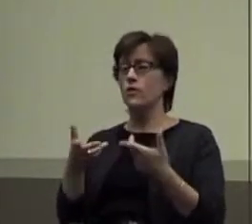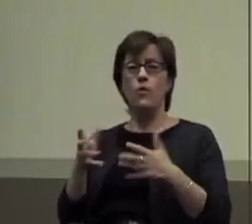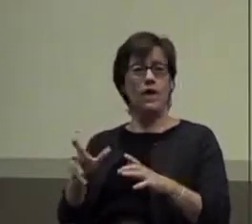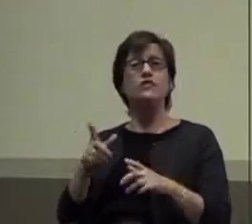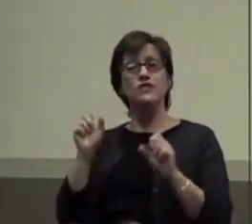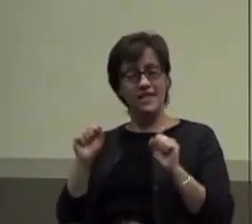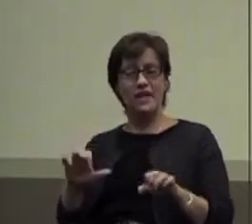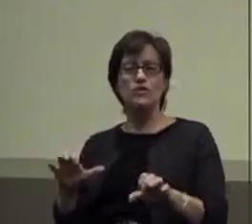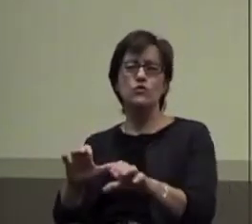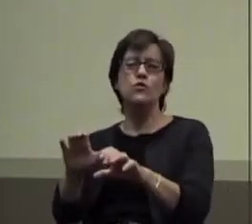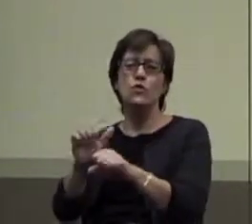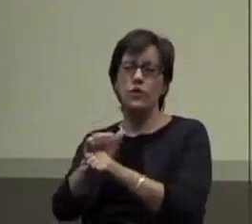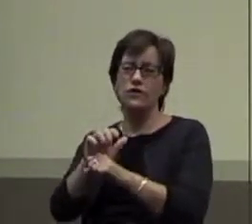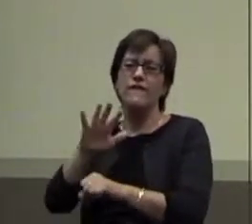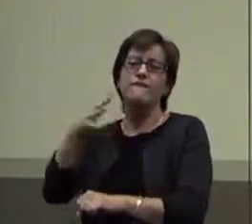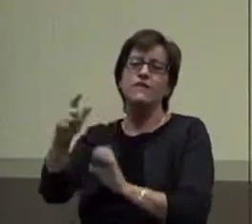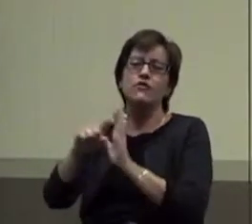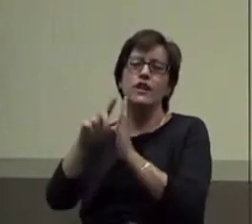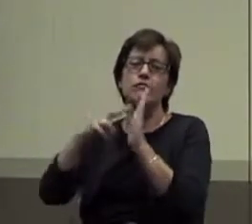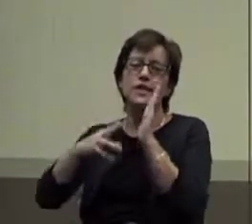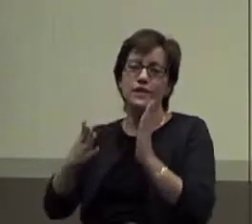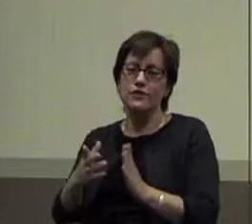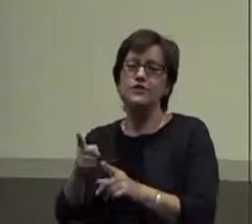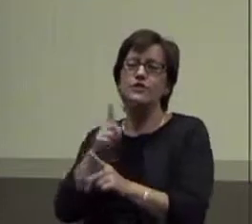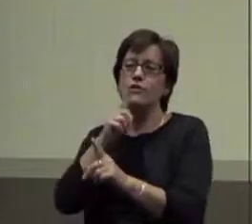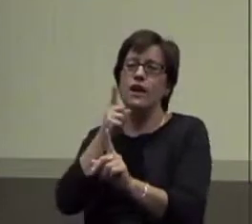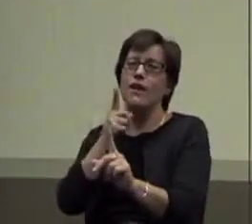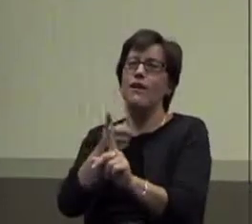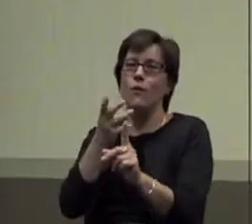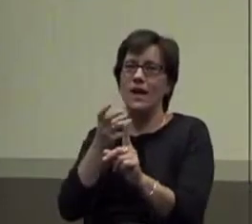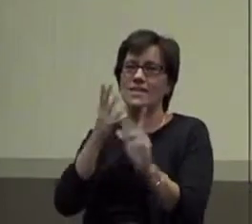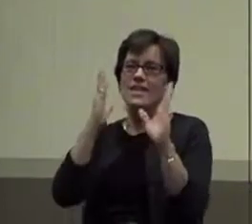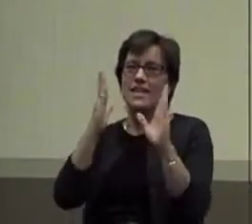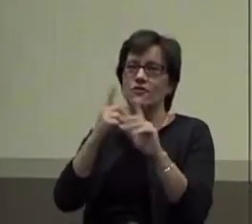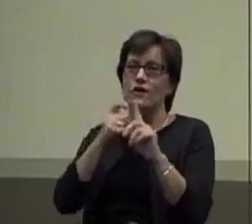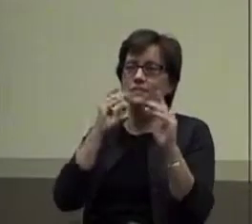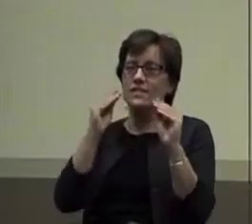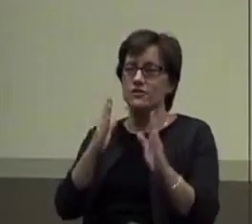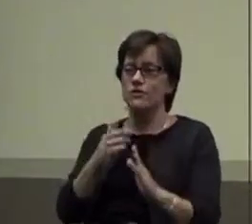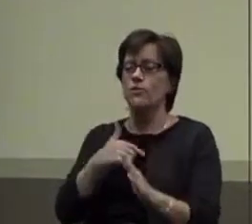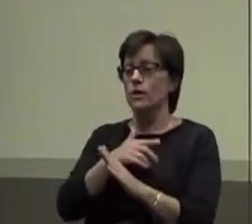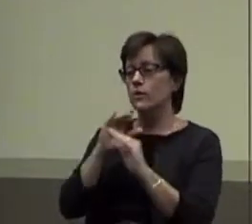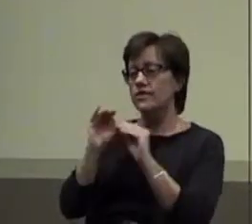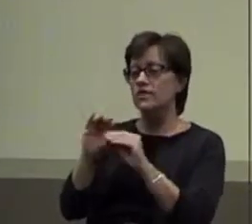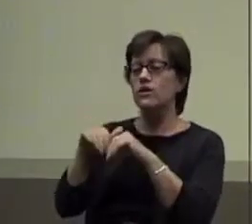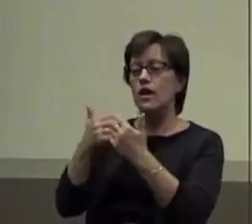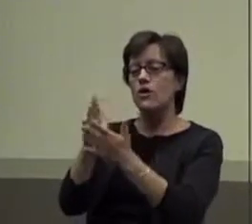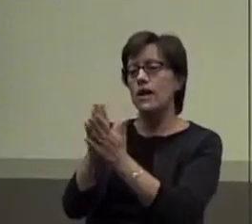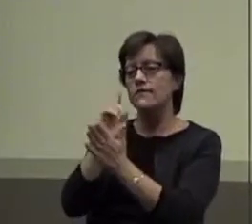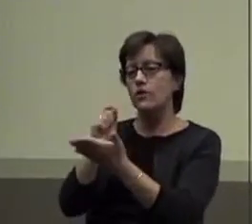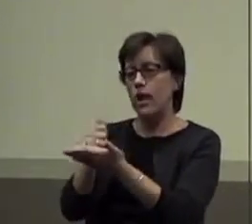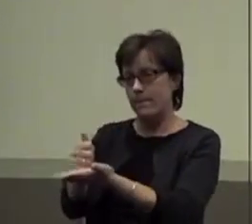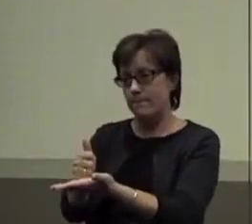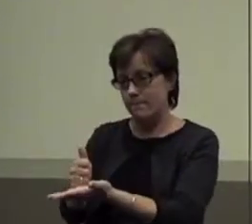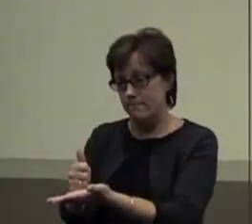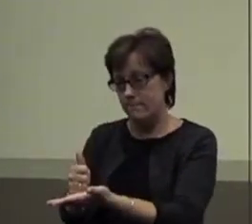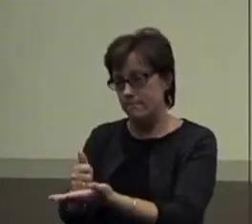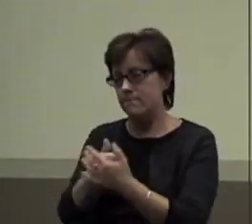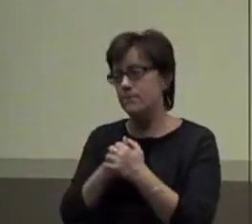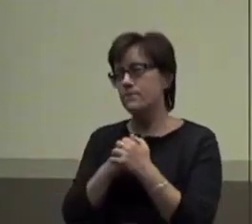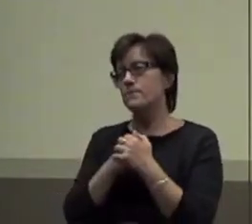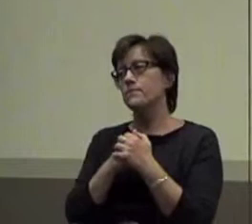can actually do the work. She's a fifth grade reader. Right? She wants teacher's attention. So we're going to teach her how to ask for help. Okay?